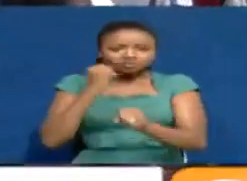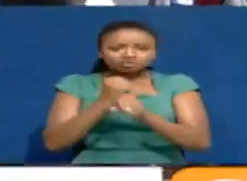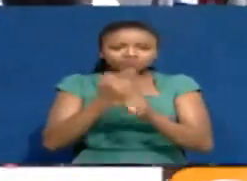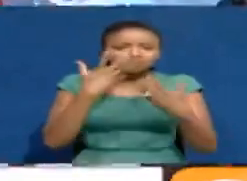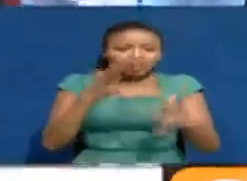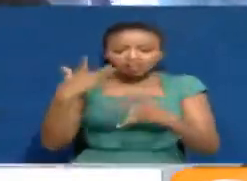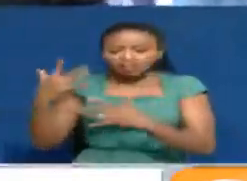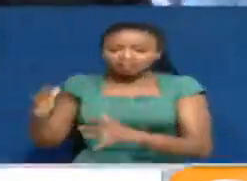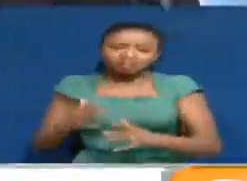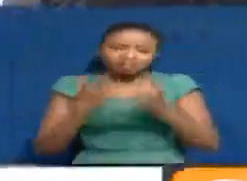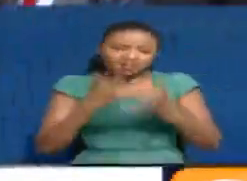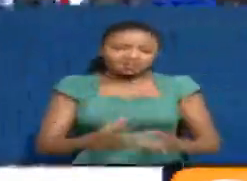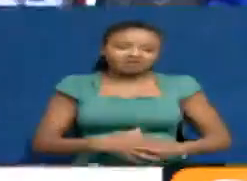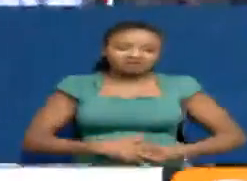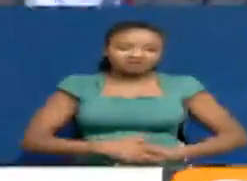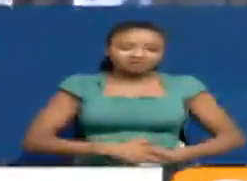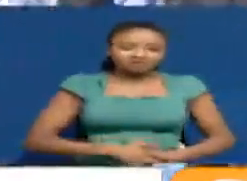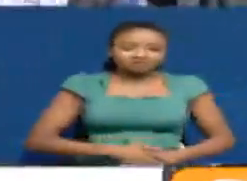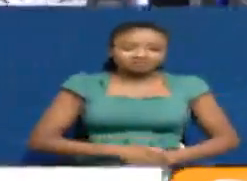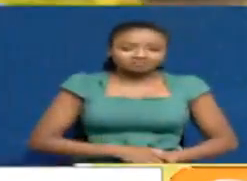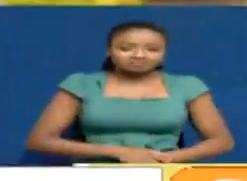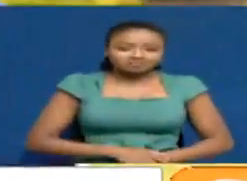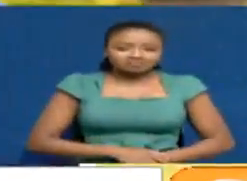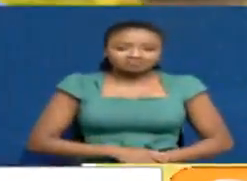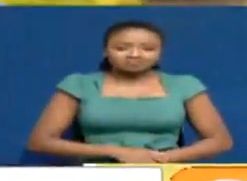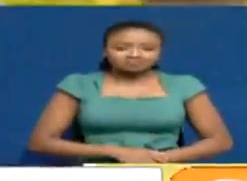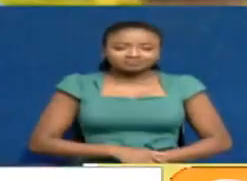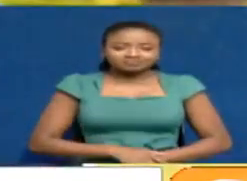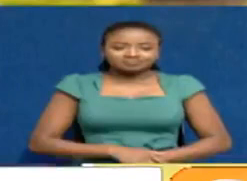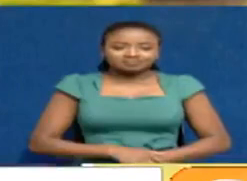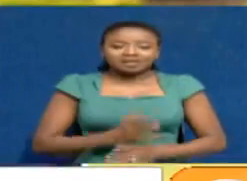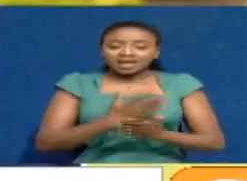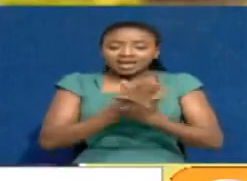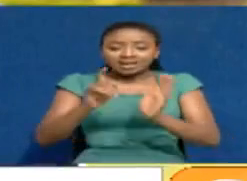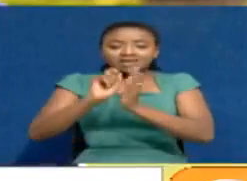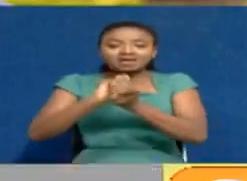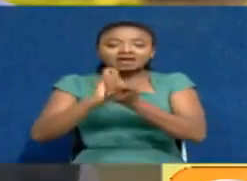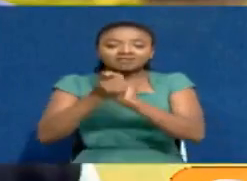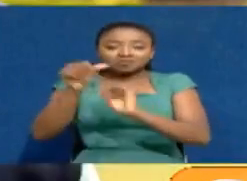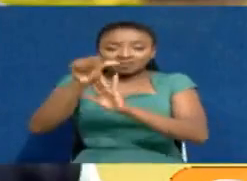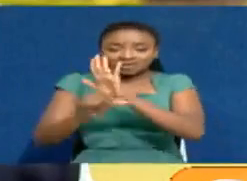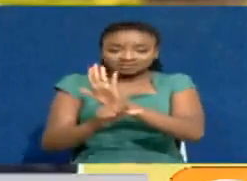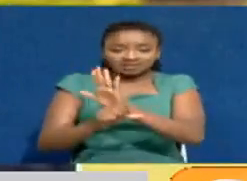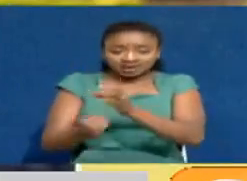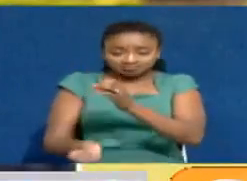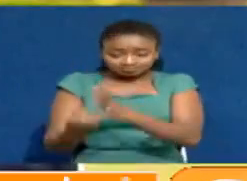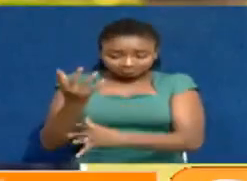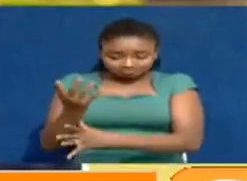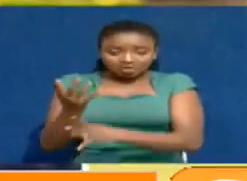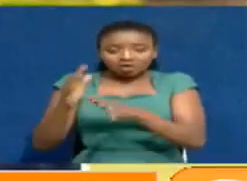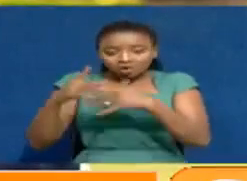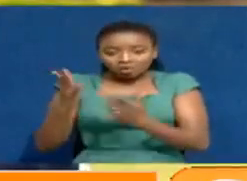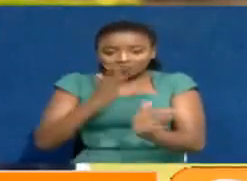one that completely disregards input from the students. Any kind of reform agenda anticipated,